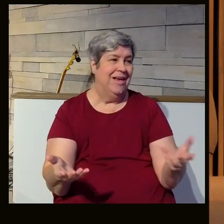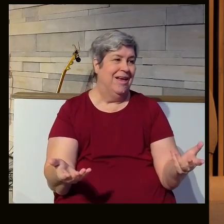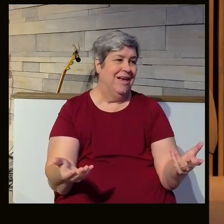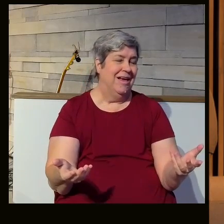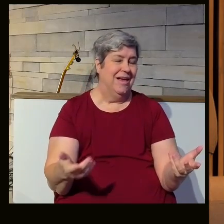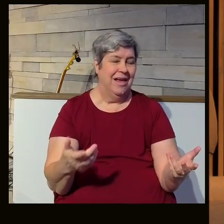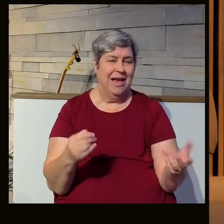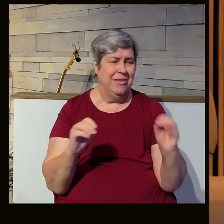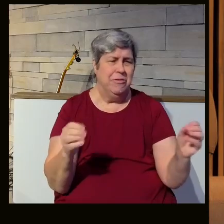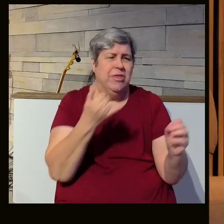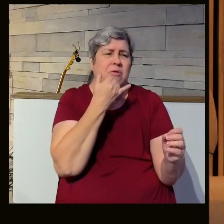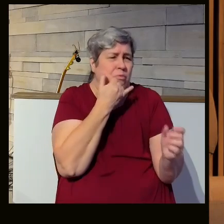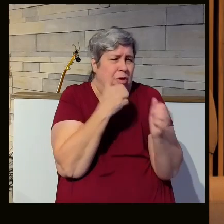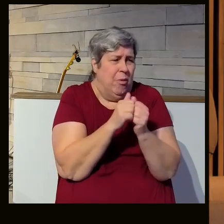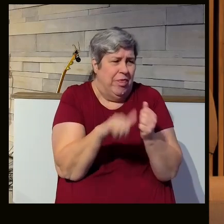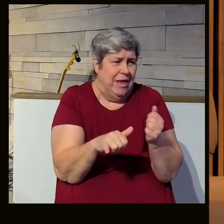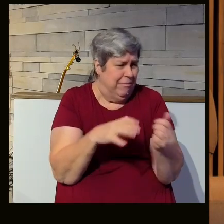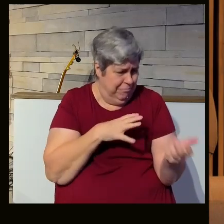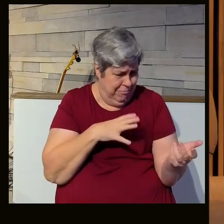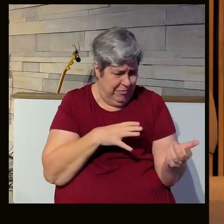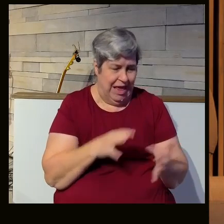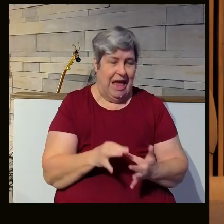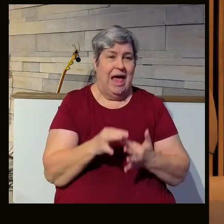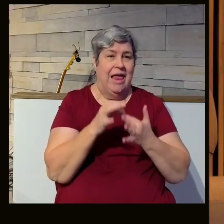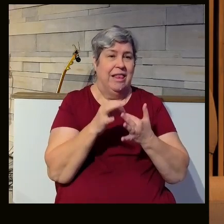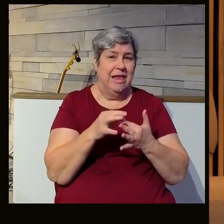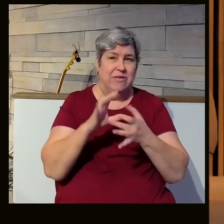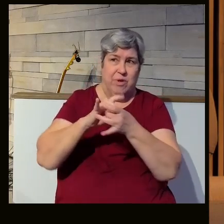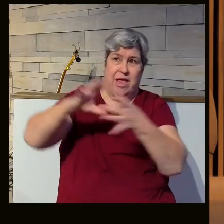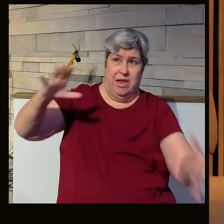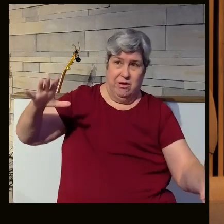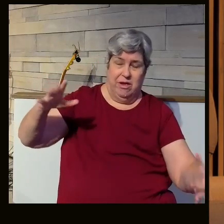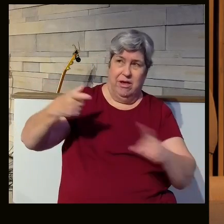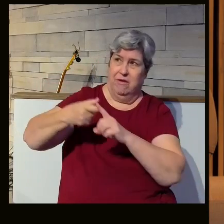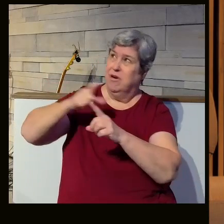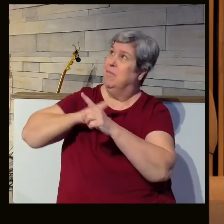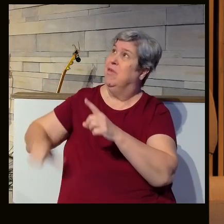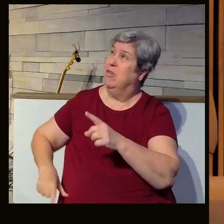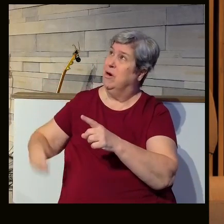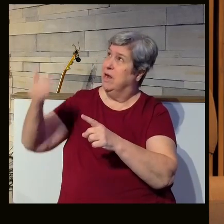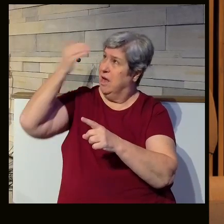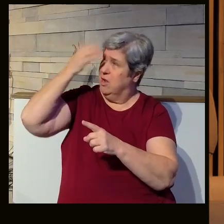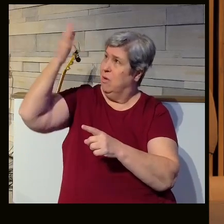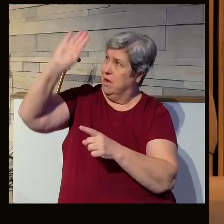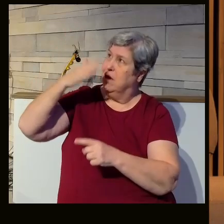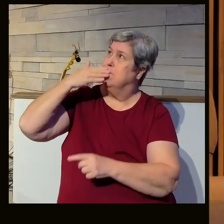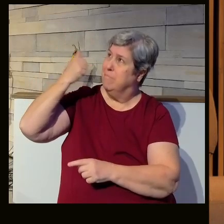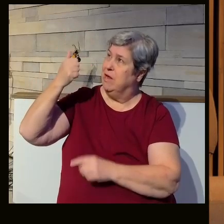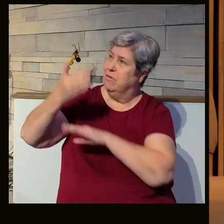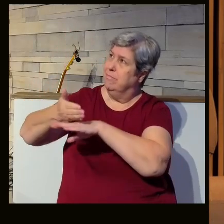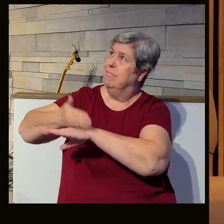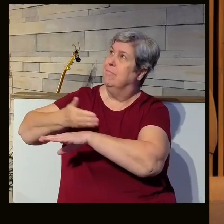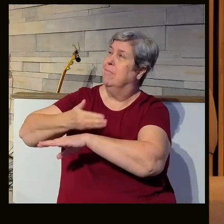take. And there's nothing wrong with that unless we have divorced it from the fear of the Lord and getting to know God better